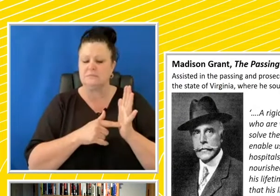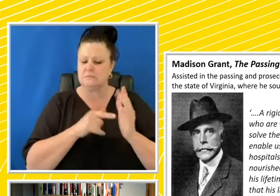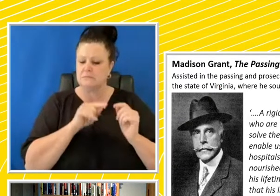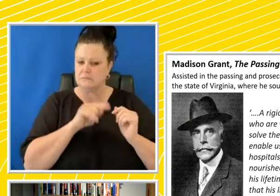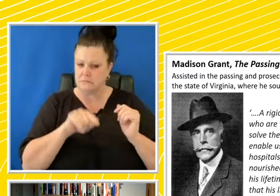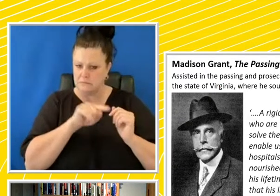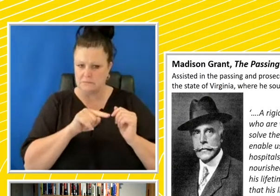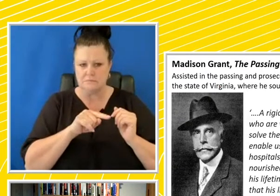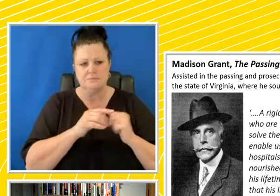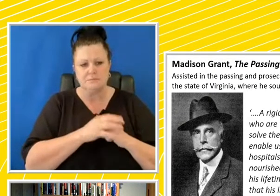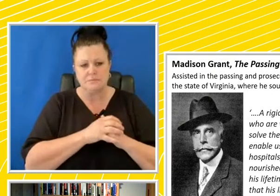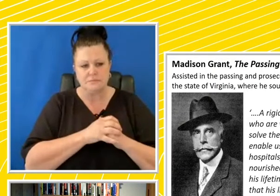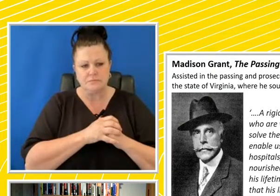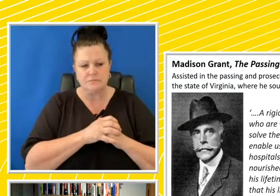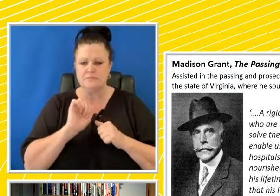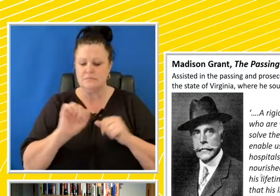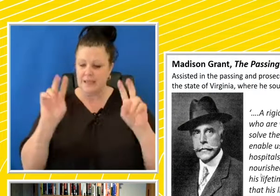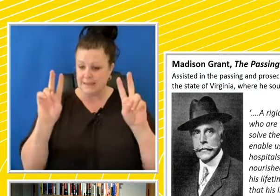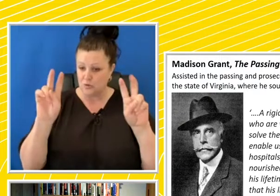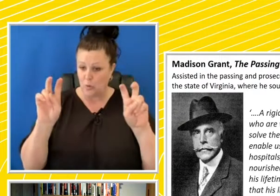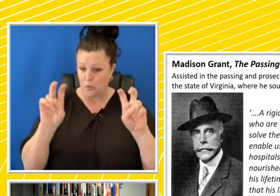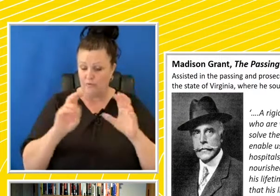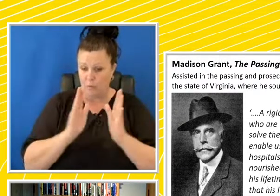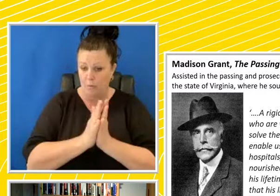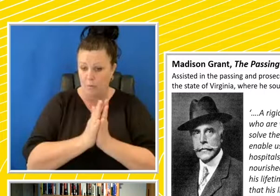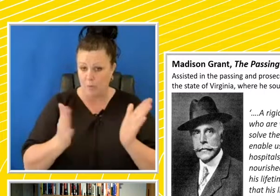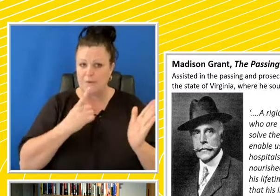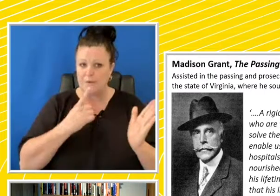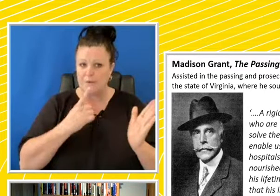Now, a quote from his book, he writes,